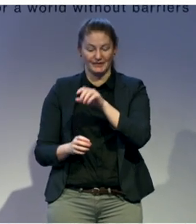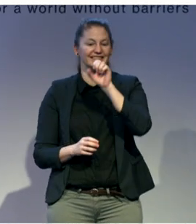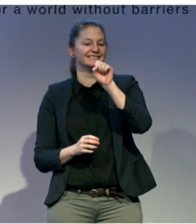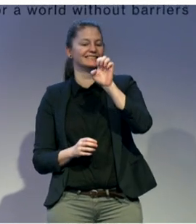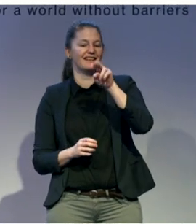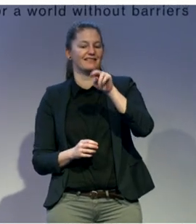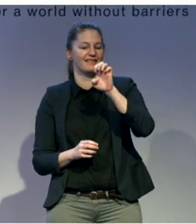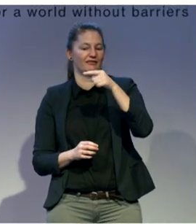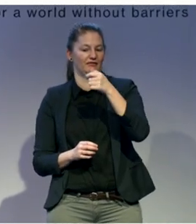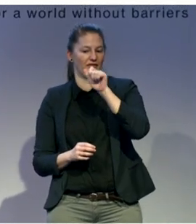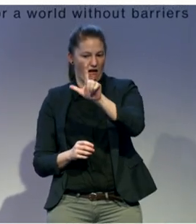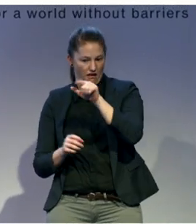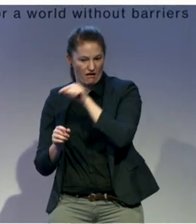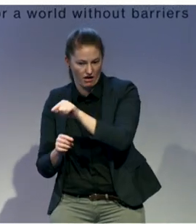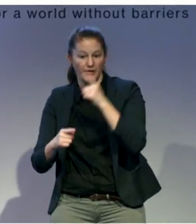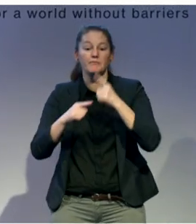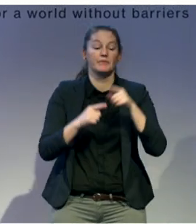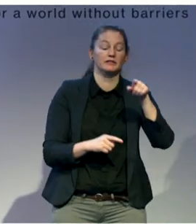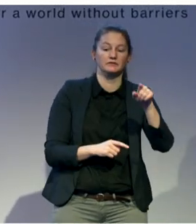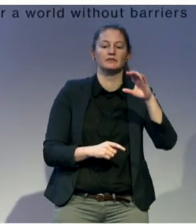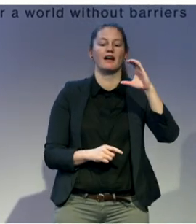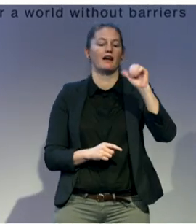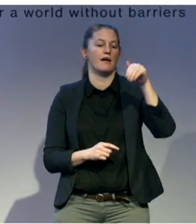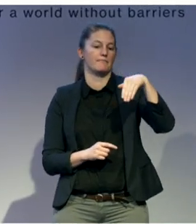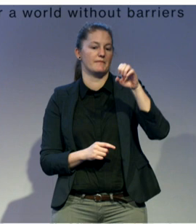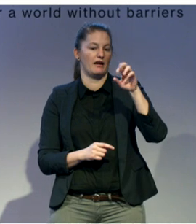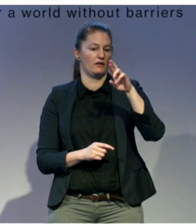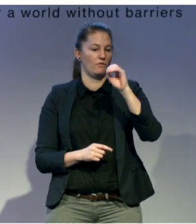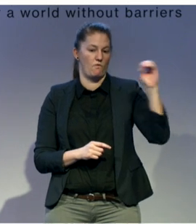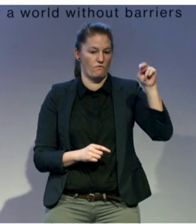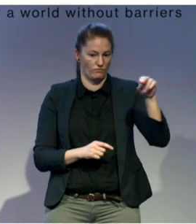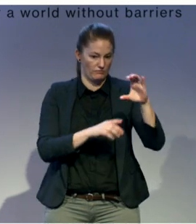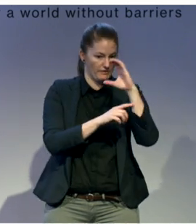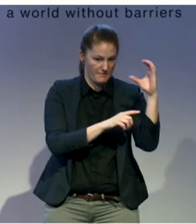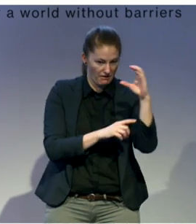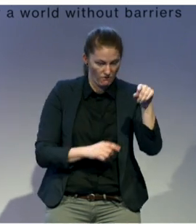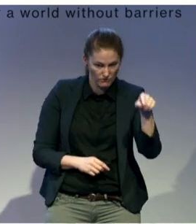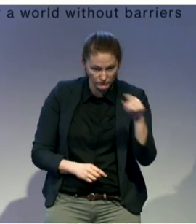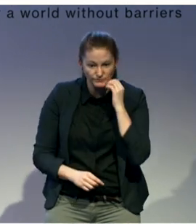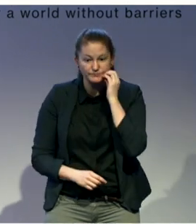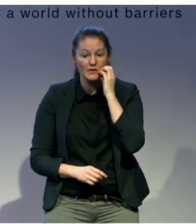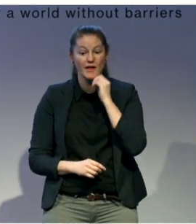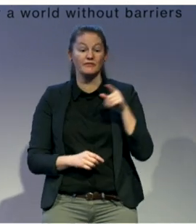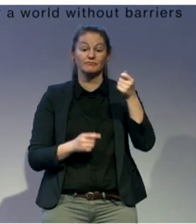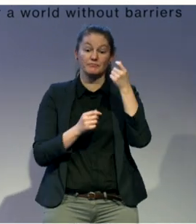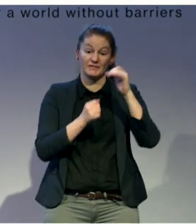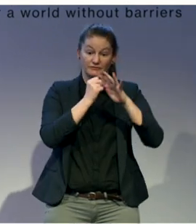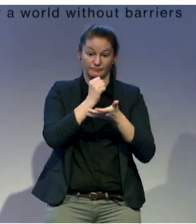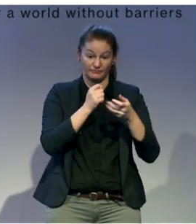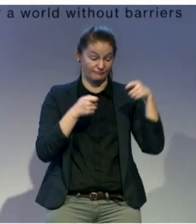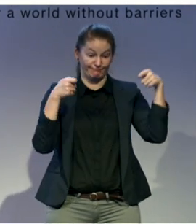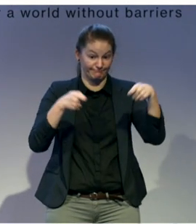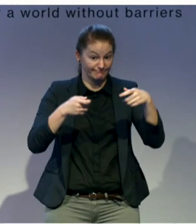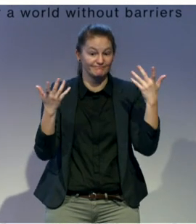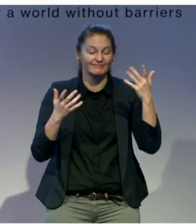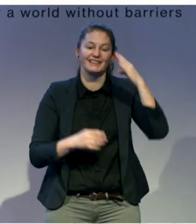and we have another three years for both of those projects, which are funded by Irish Aid. The projects look at local